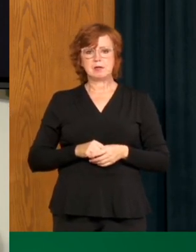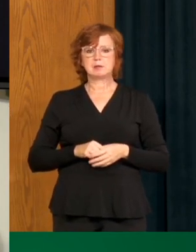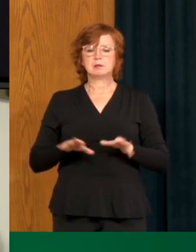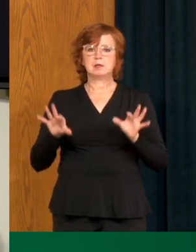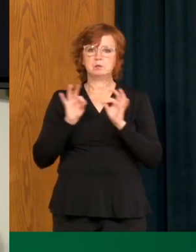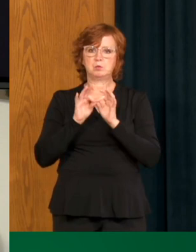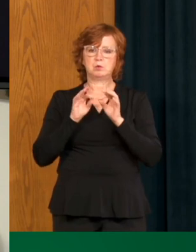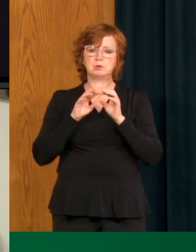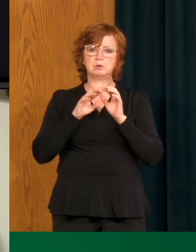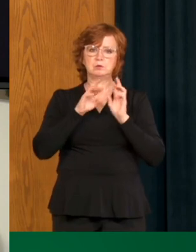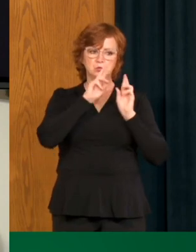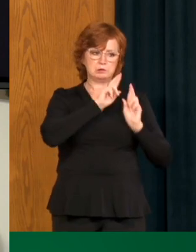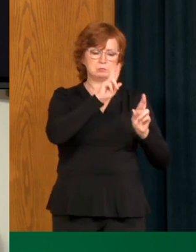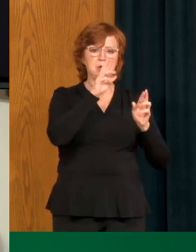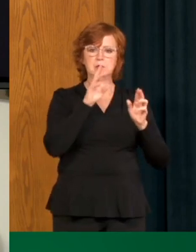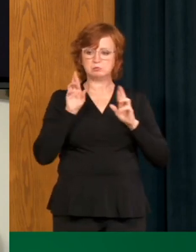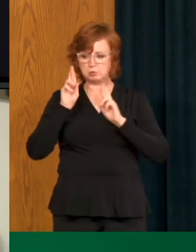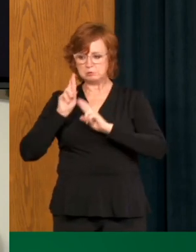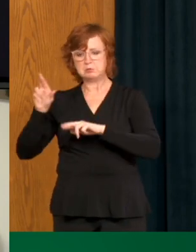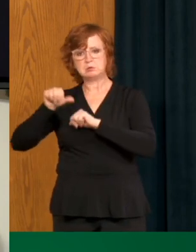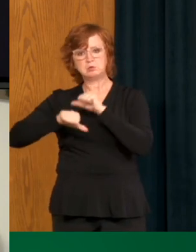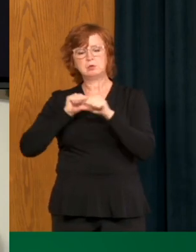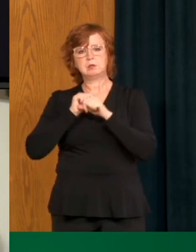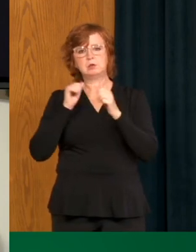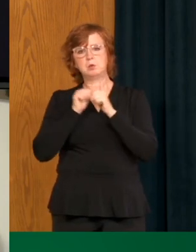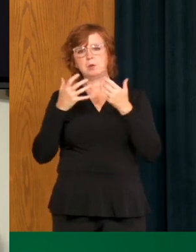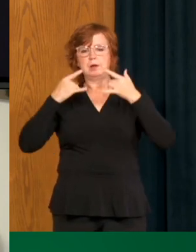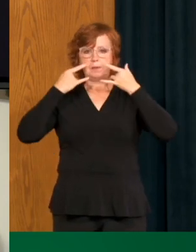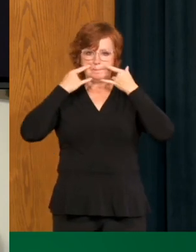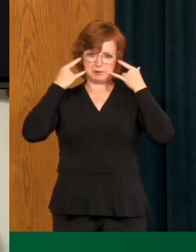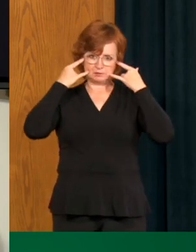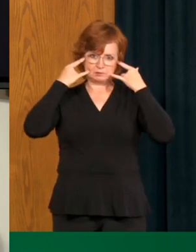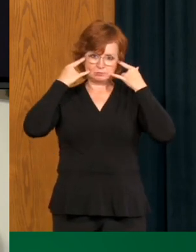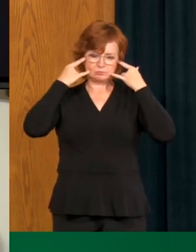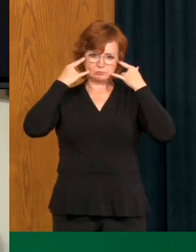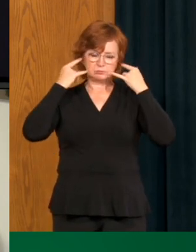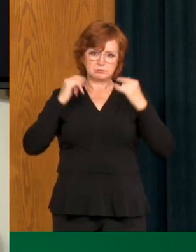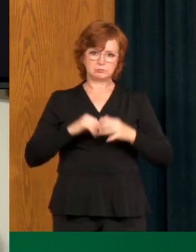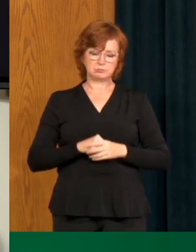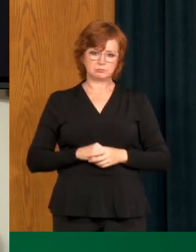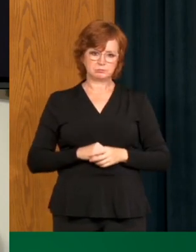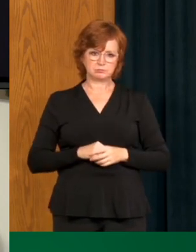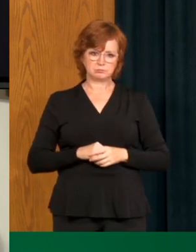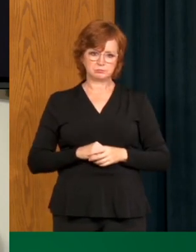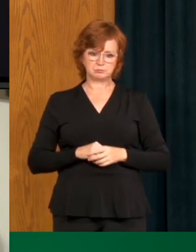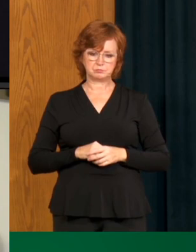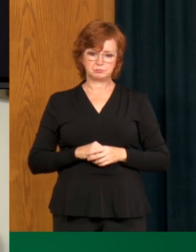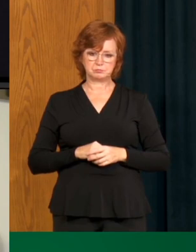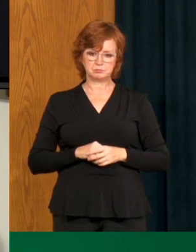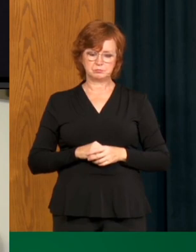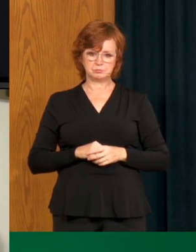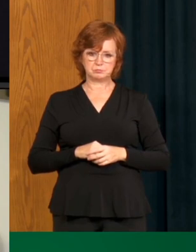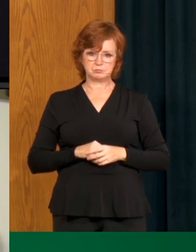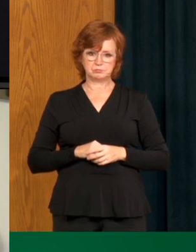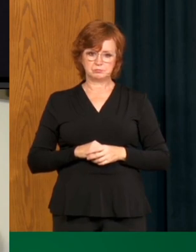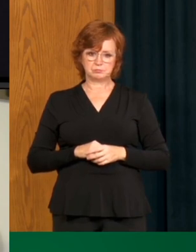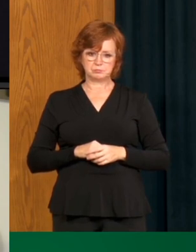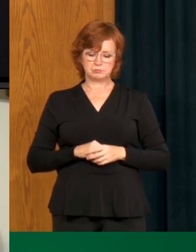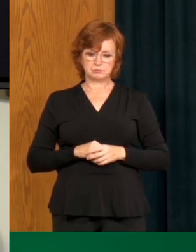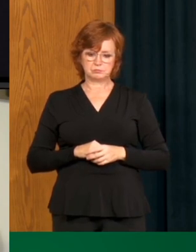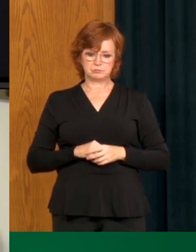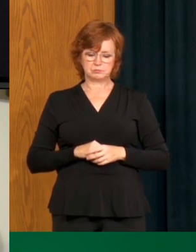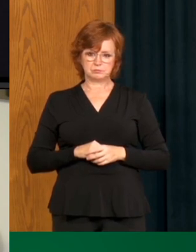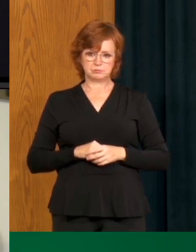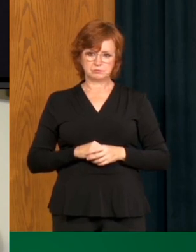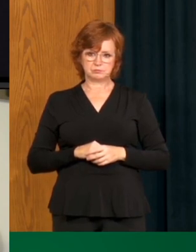show the same consideration back. And, and as we, you know, as we are now doing more and more things, uh, compared to when